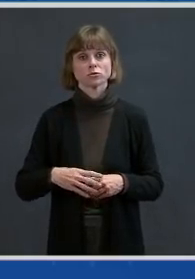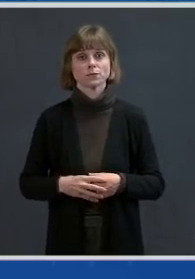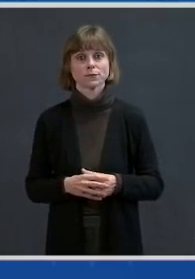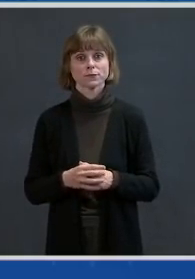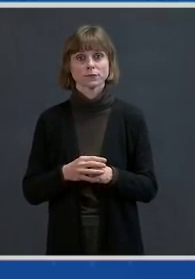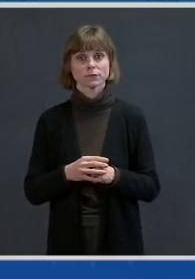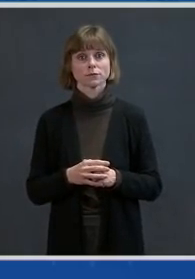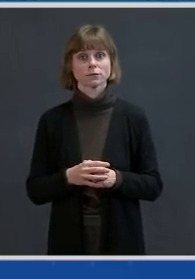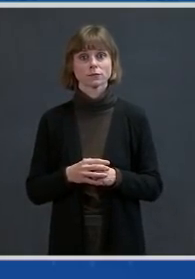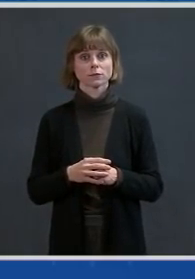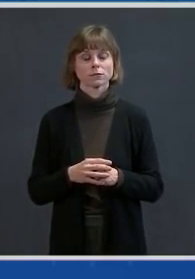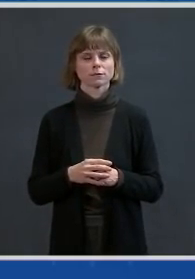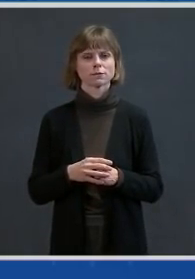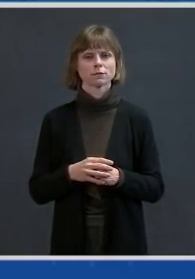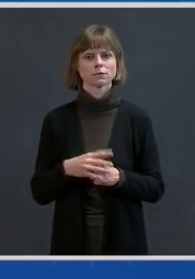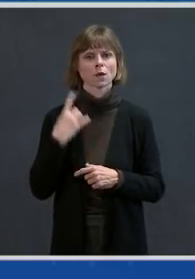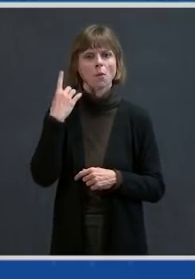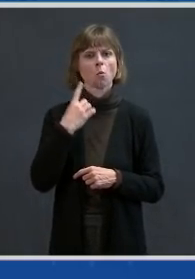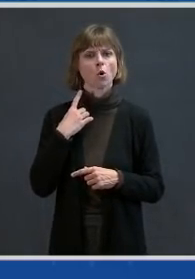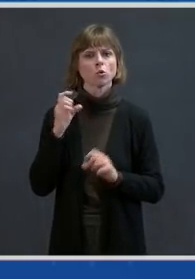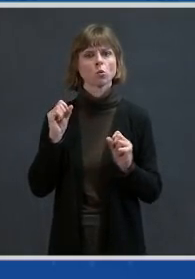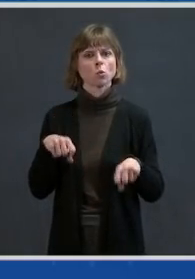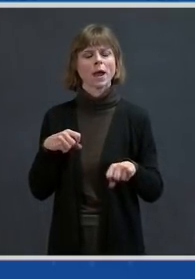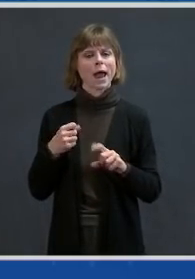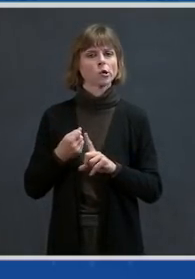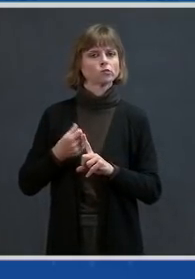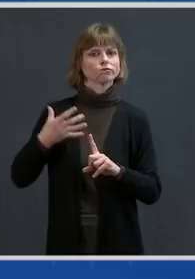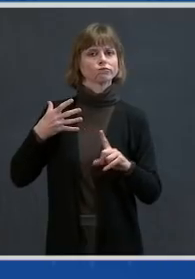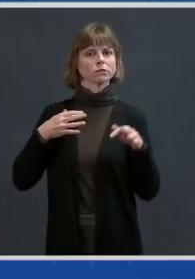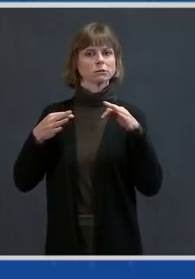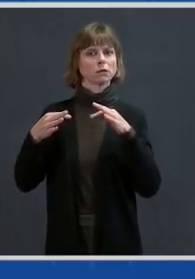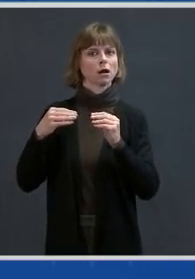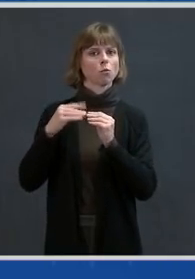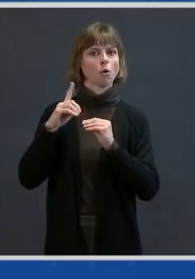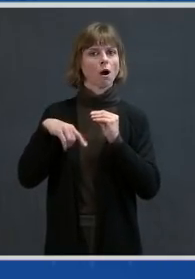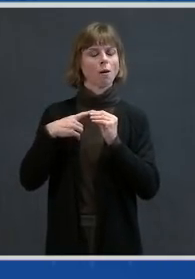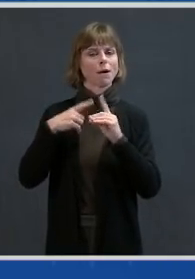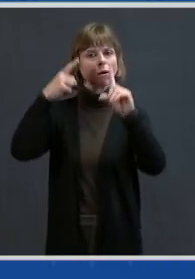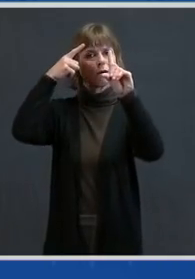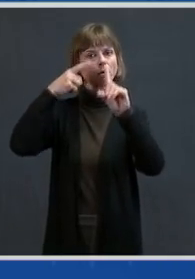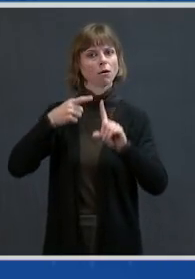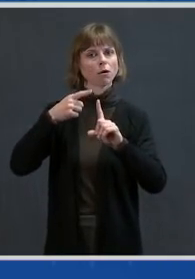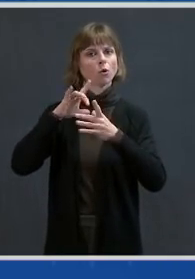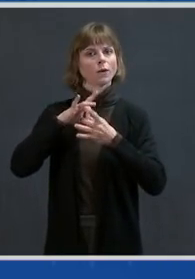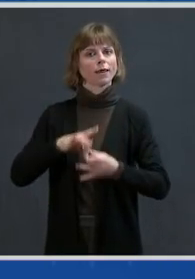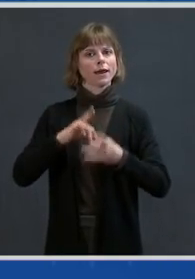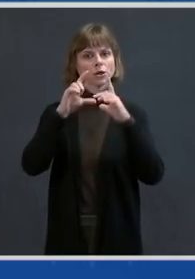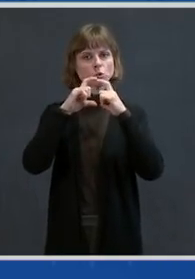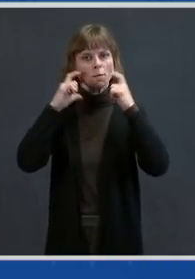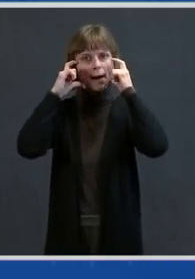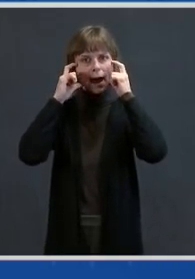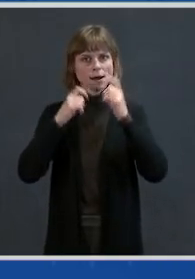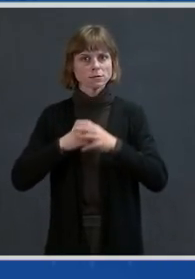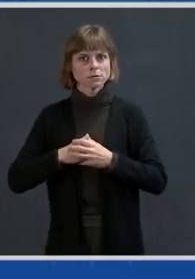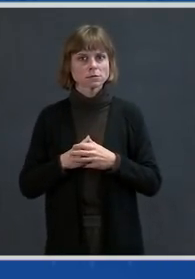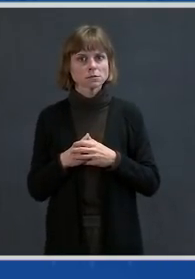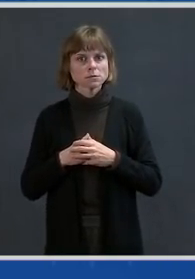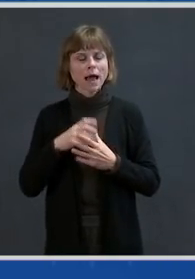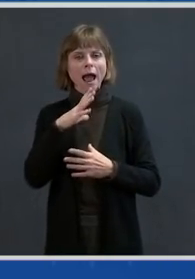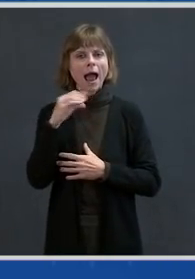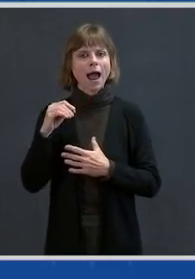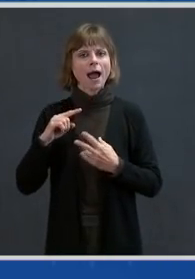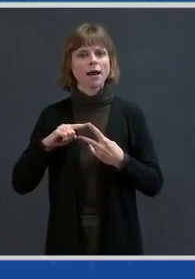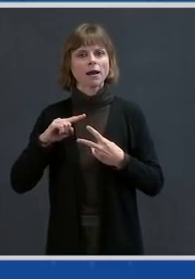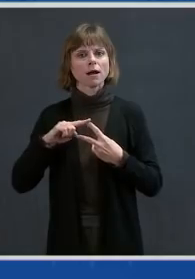I'm wondering if you could elaborate, Andy, on the initiatives with respect to the masks and also the Uber